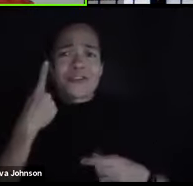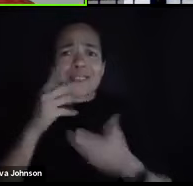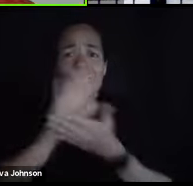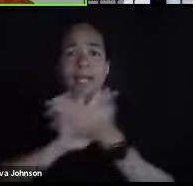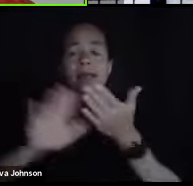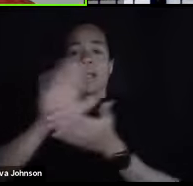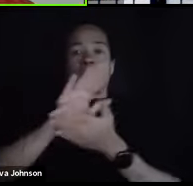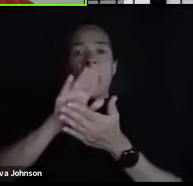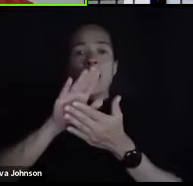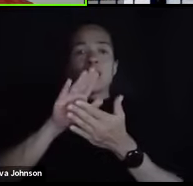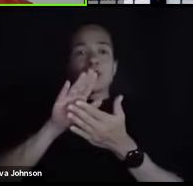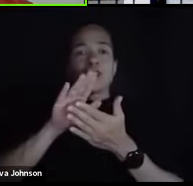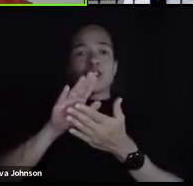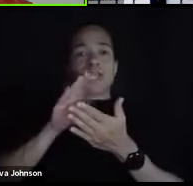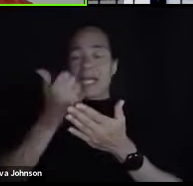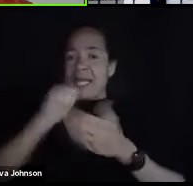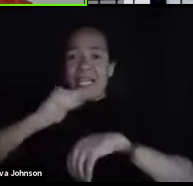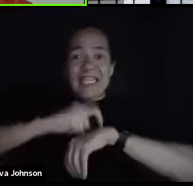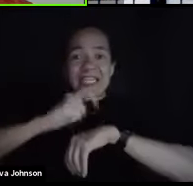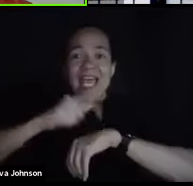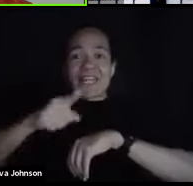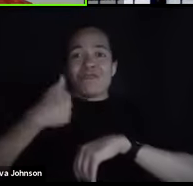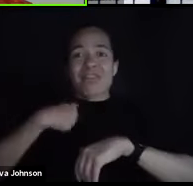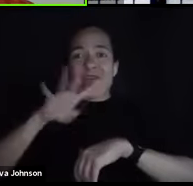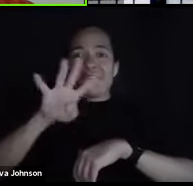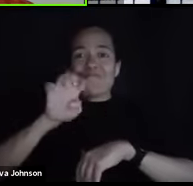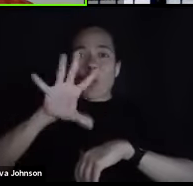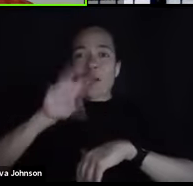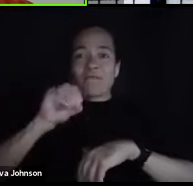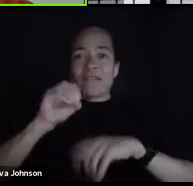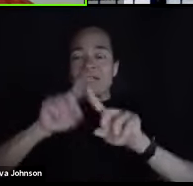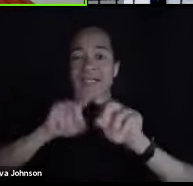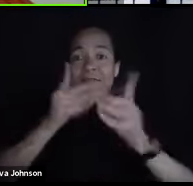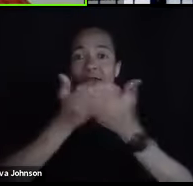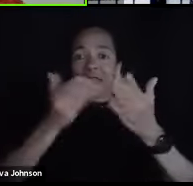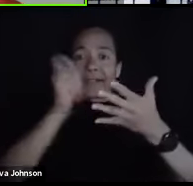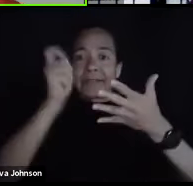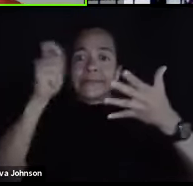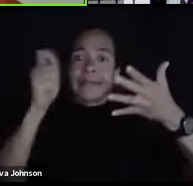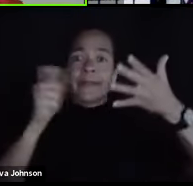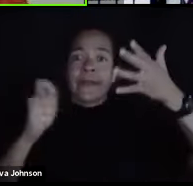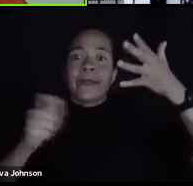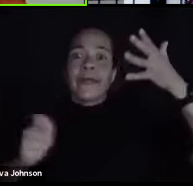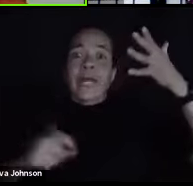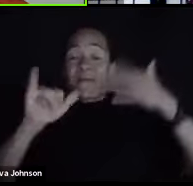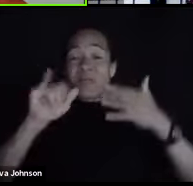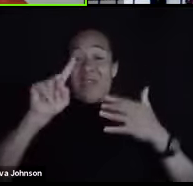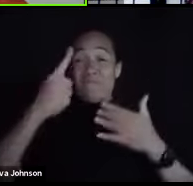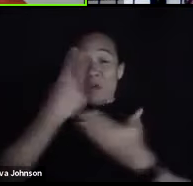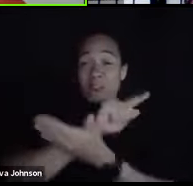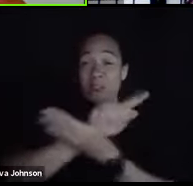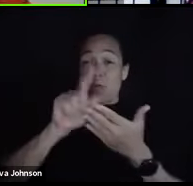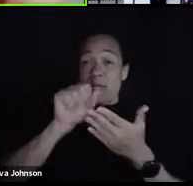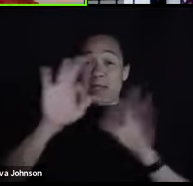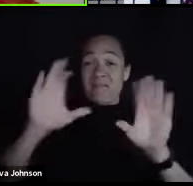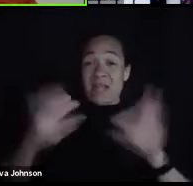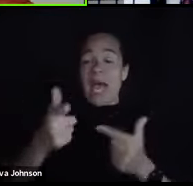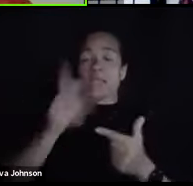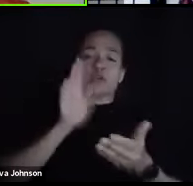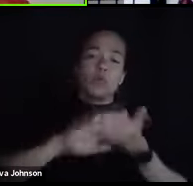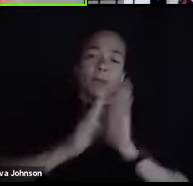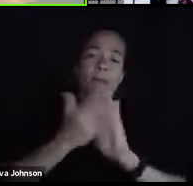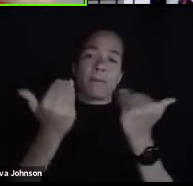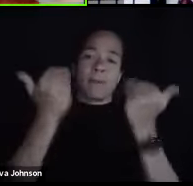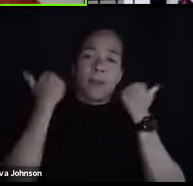where on any given night you can have 450 different things to do. And that first week of classes, you're going to be overwhelmed with how much freedom